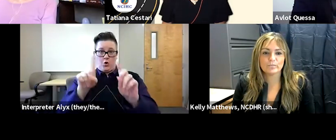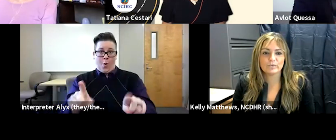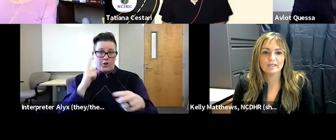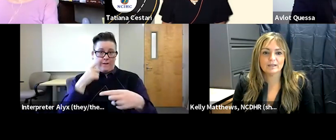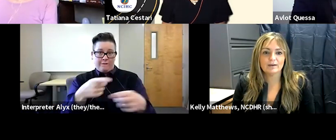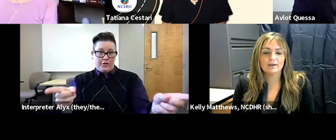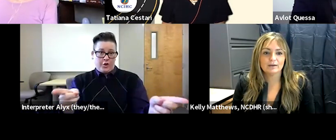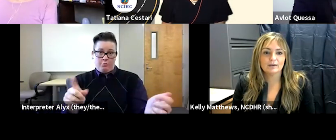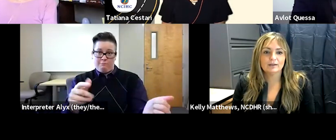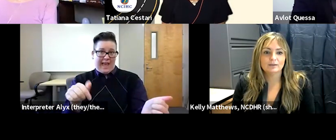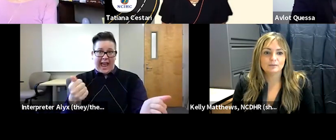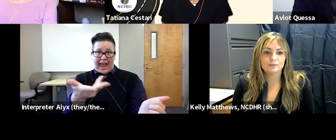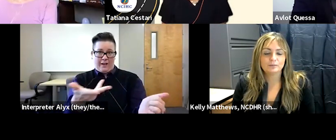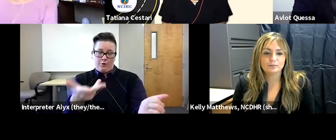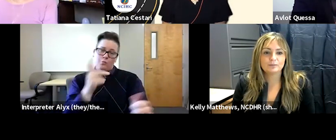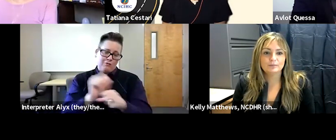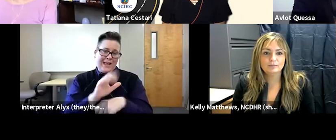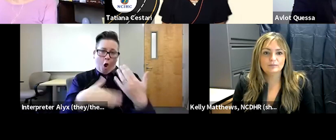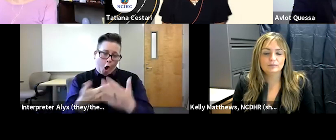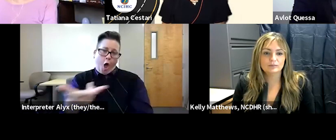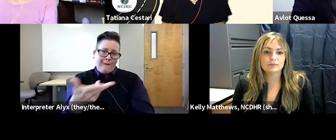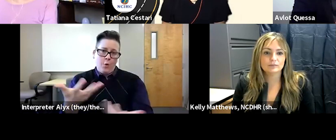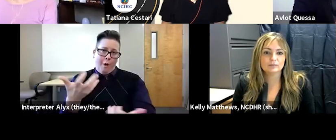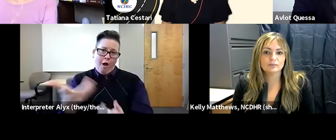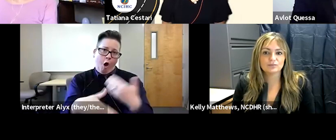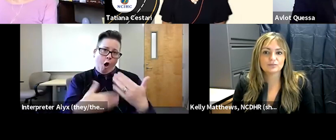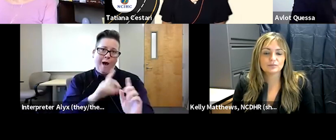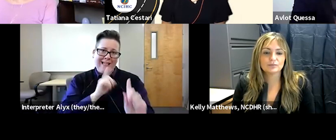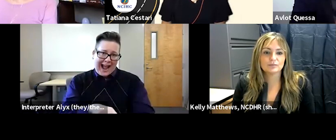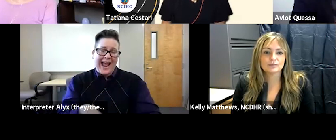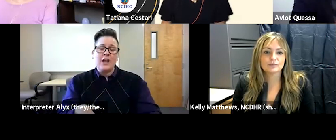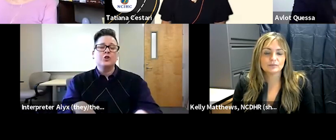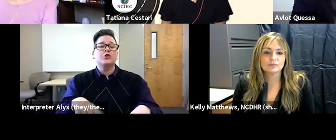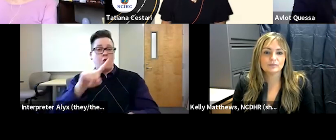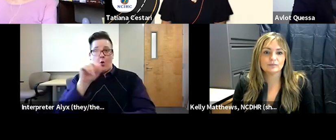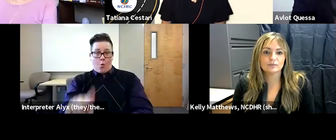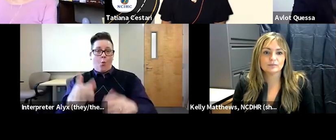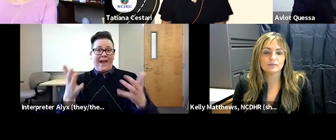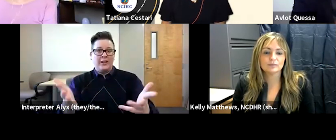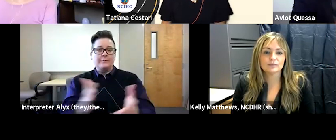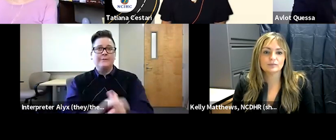either one of you actually all of you i would like all of you to answer is um